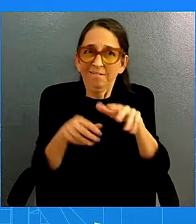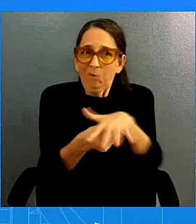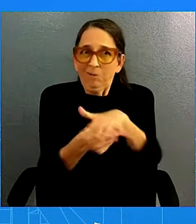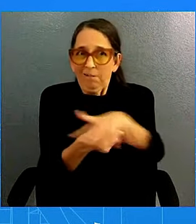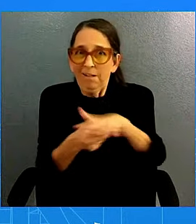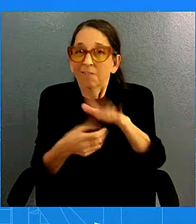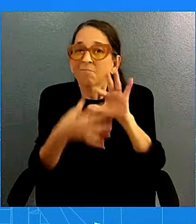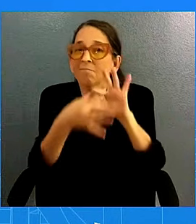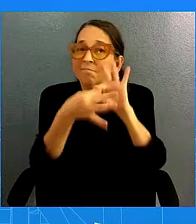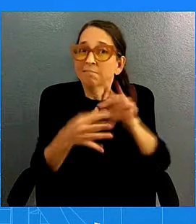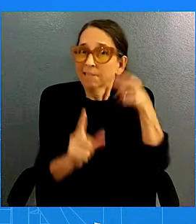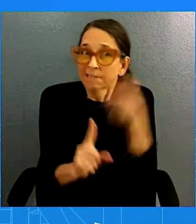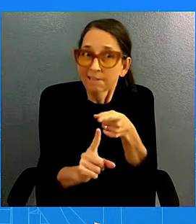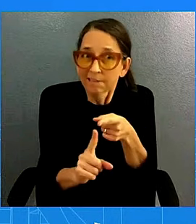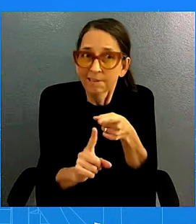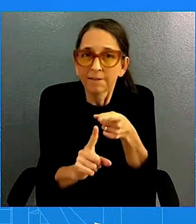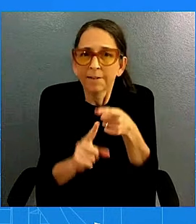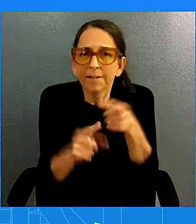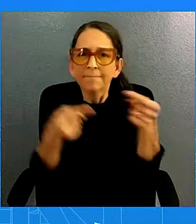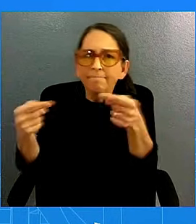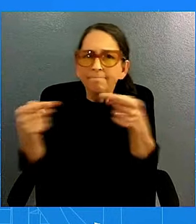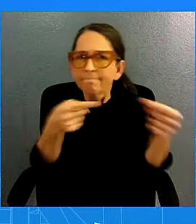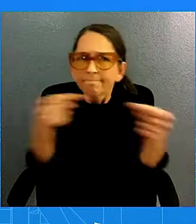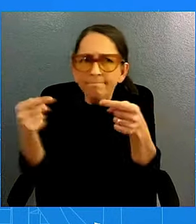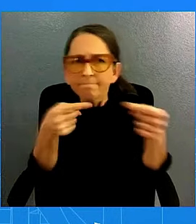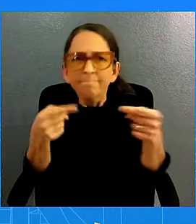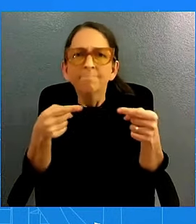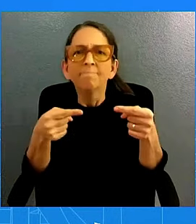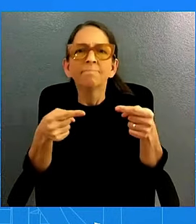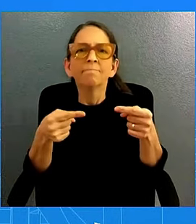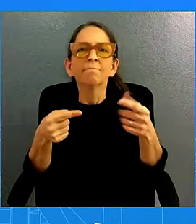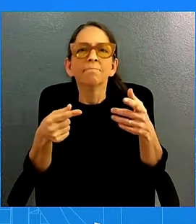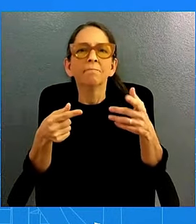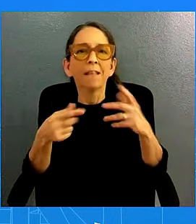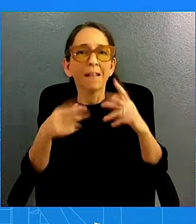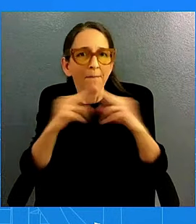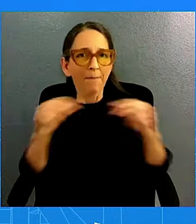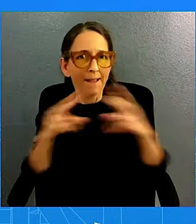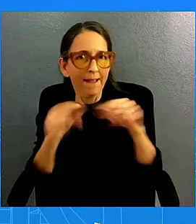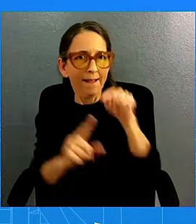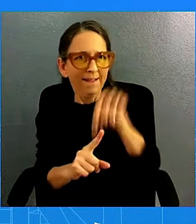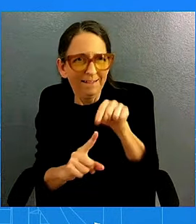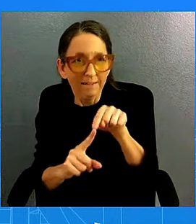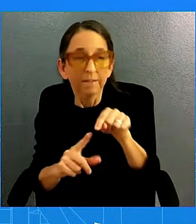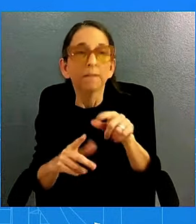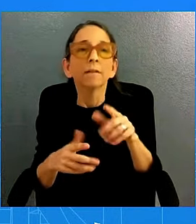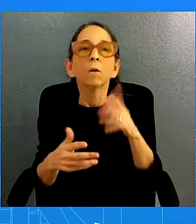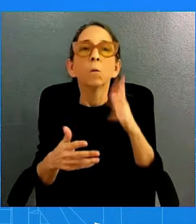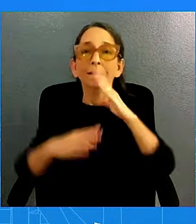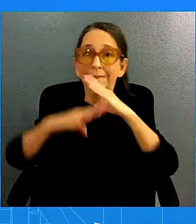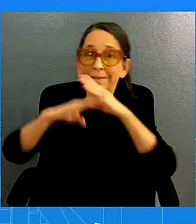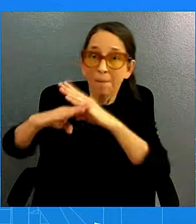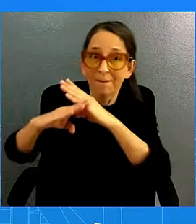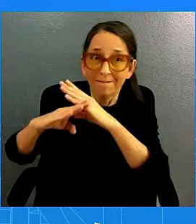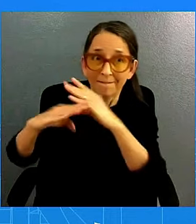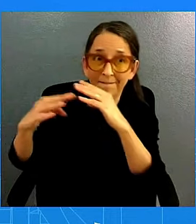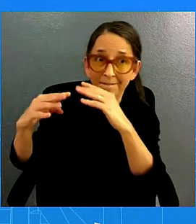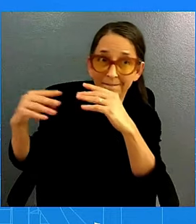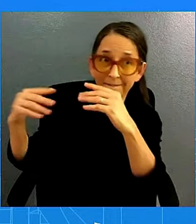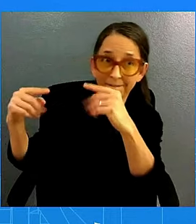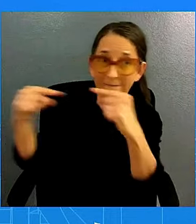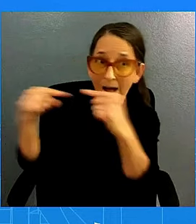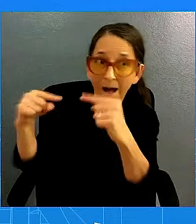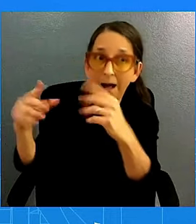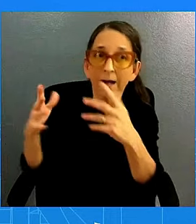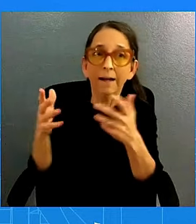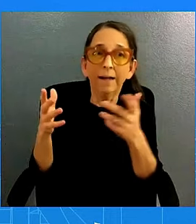border with Lebanon. On the ceasefire deal and trying to get both sides back to the table, we're still working at